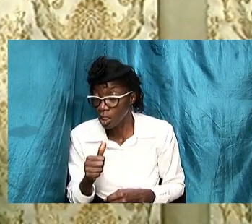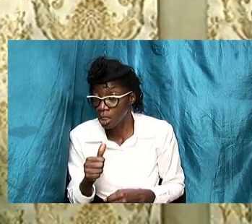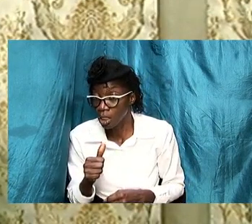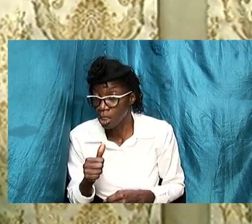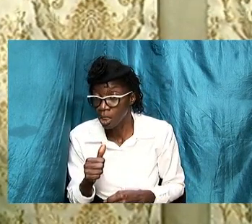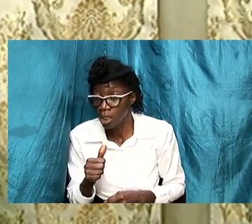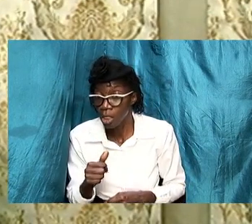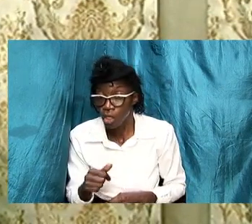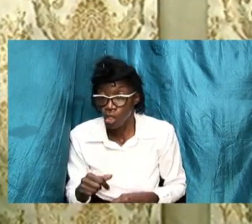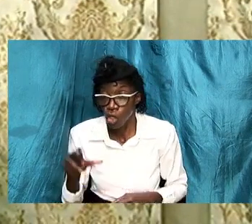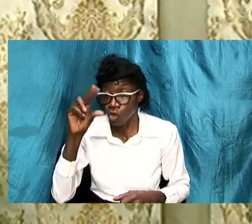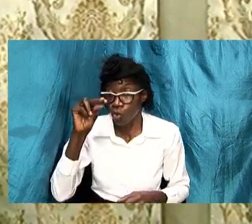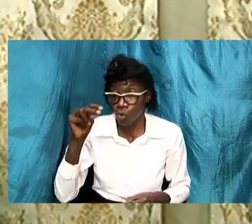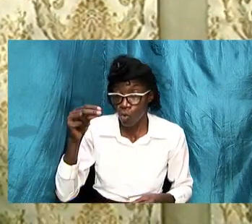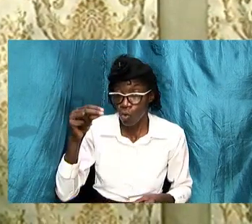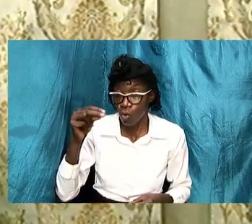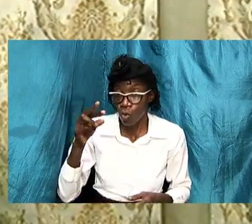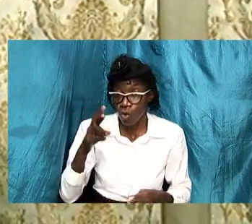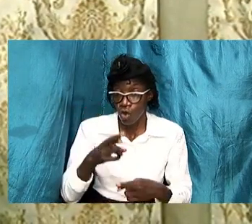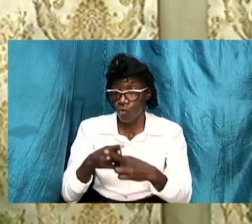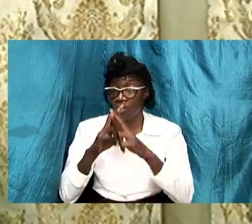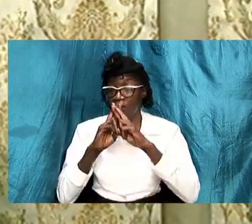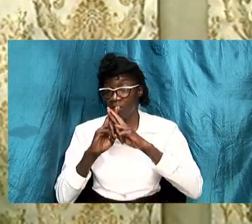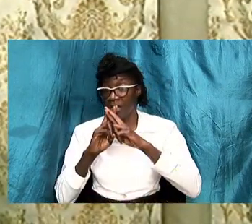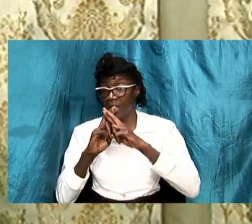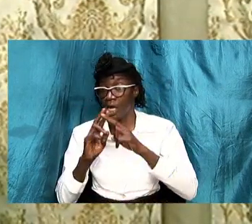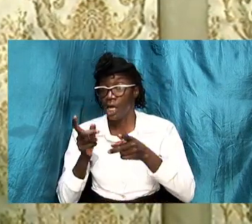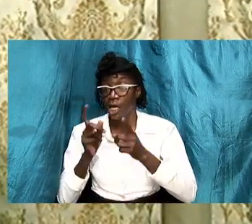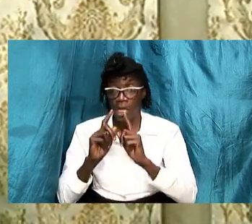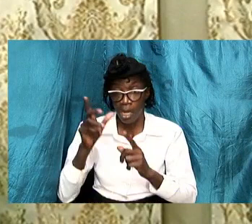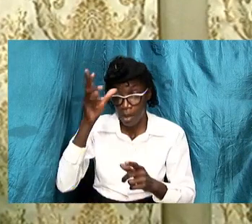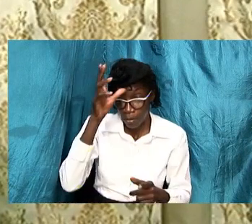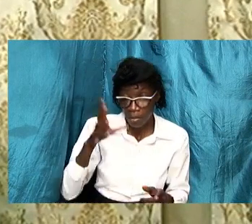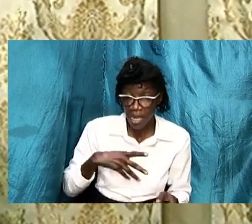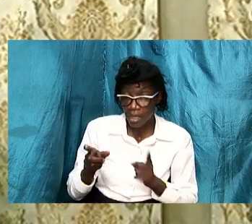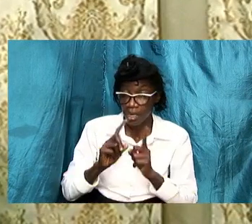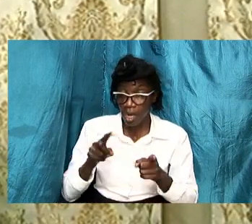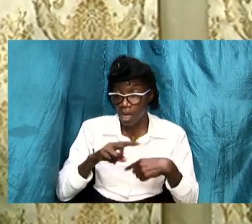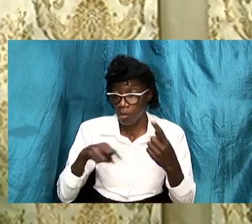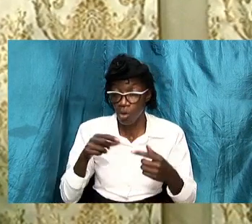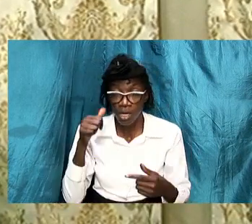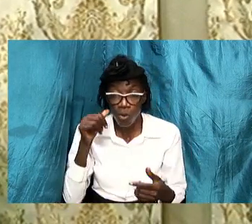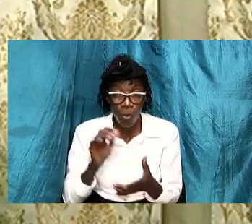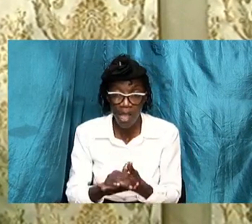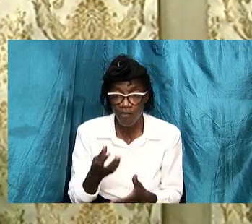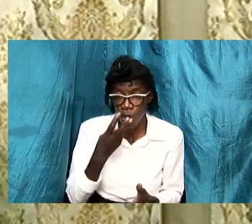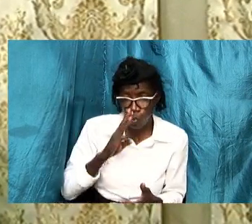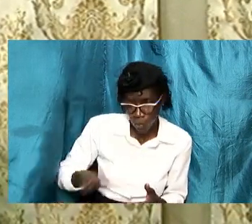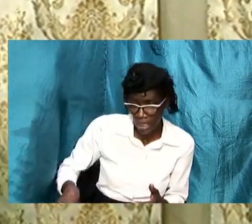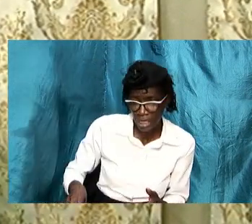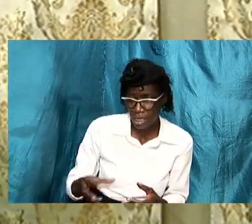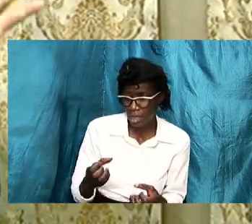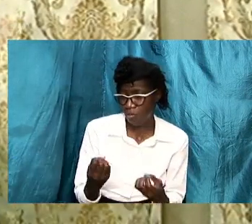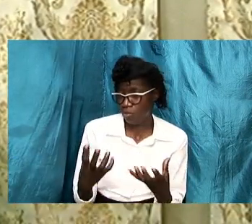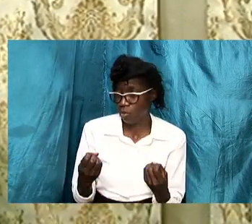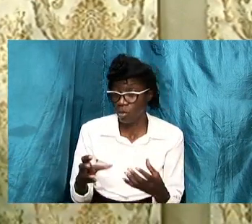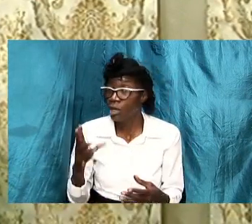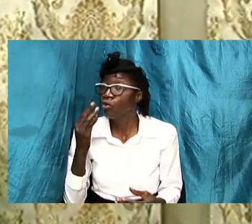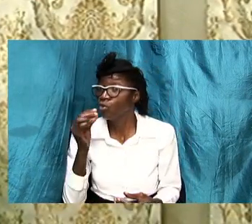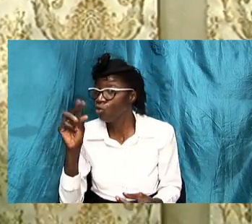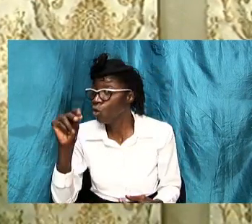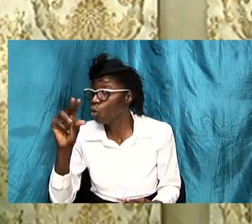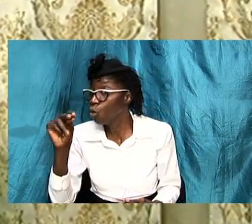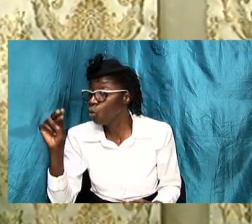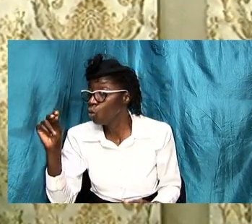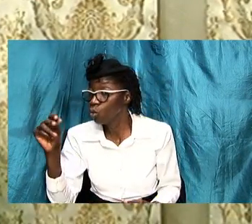wicked men that talk about how their wives are wicked and and etc etc etc get that those kind